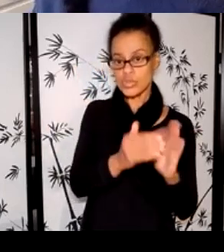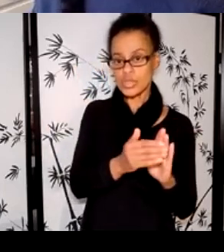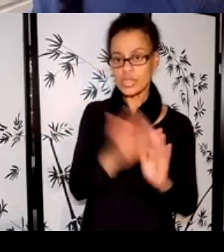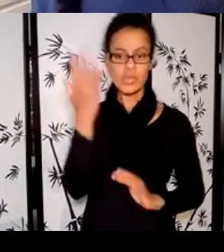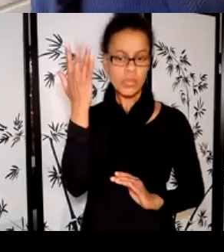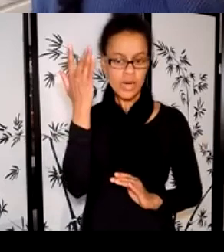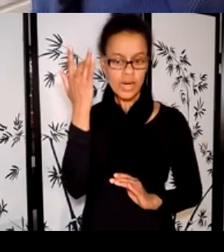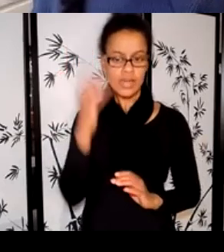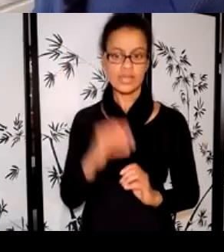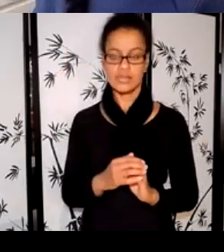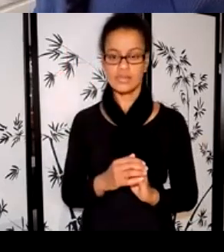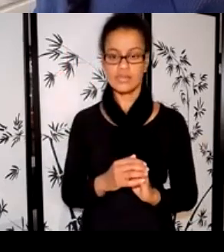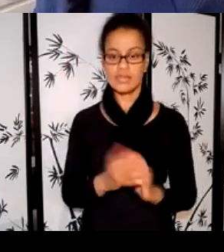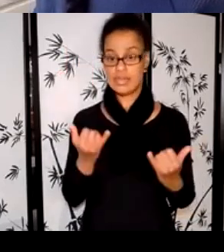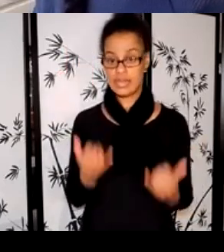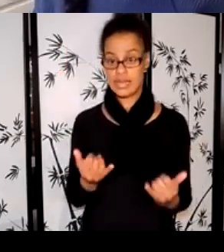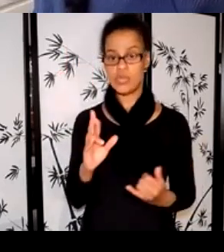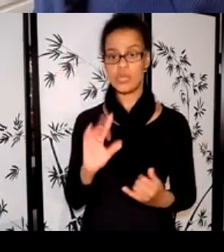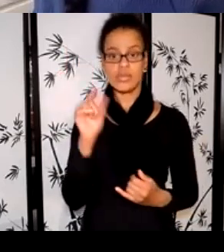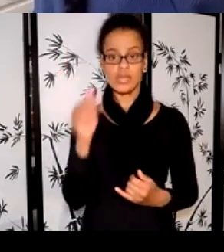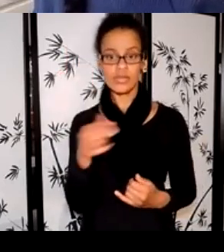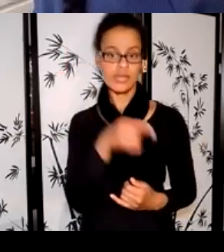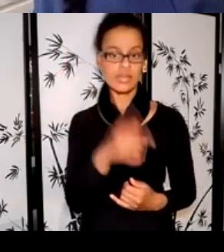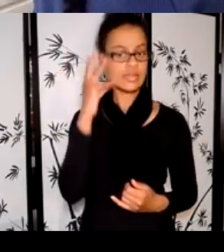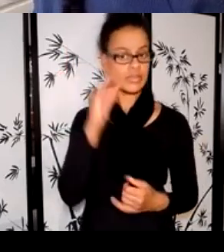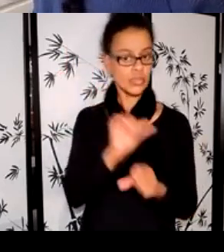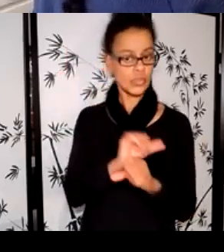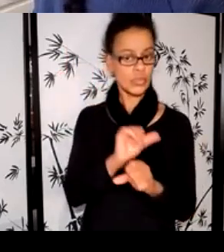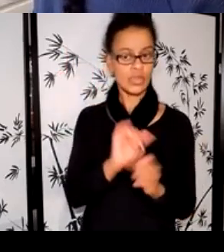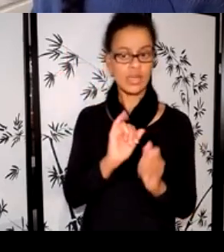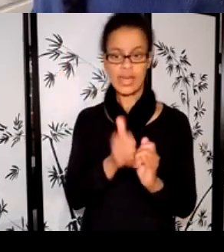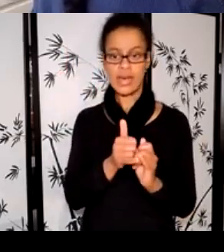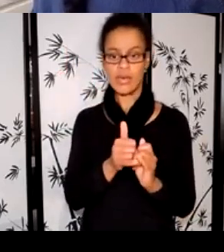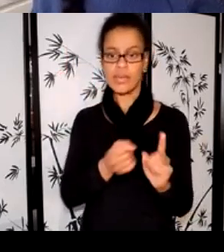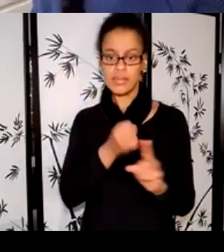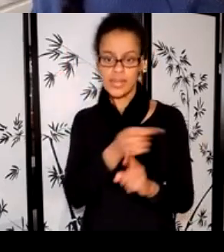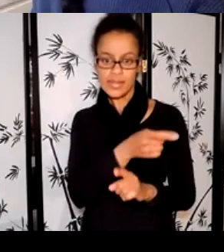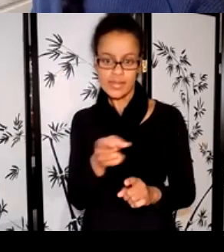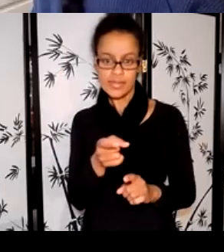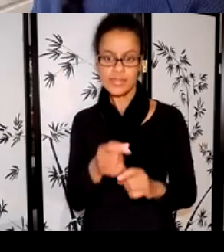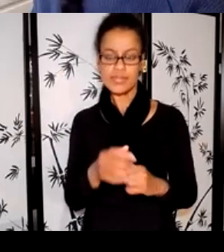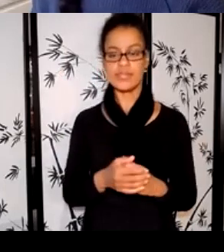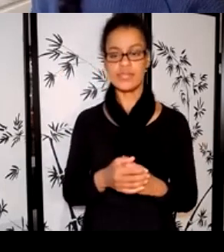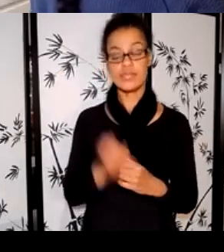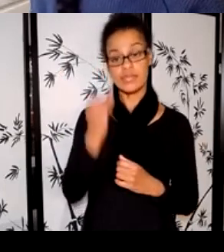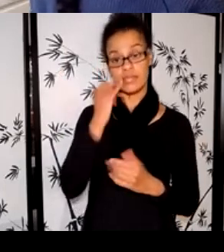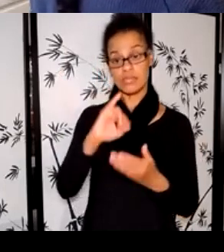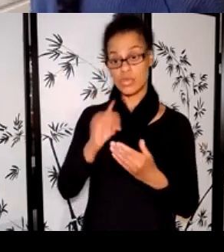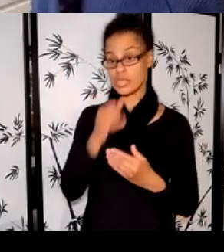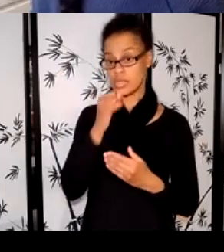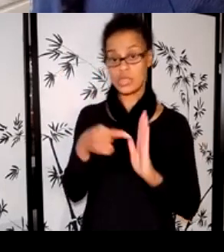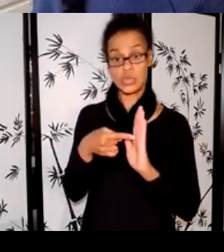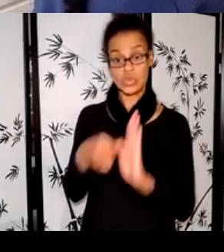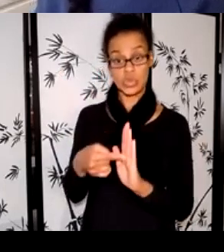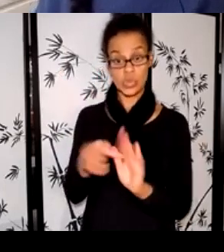work now or later. If the project doesn't involve creating or sharing work at all, then how does this project support or impact your